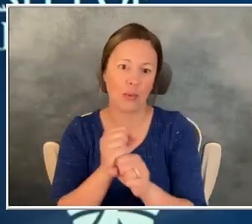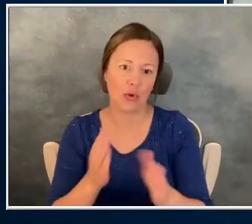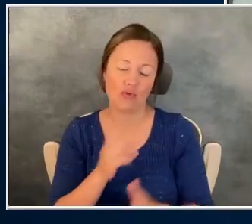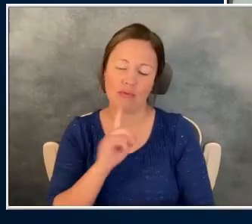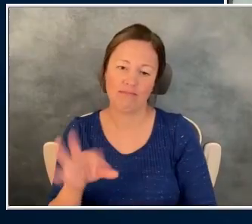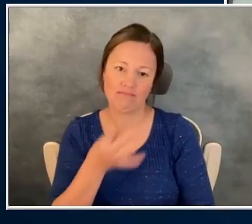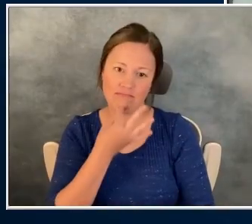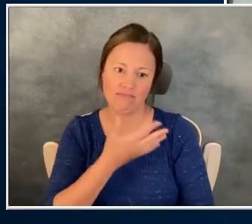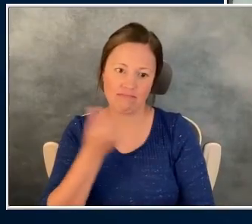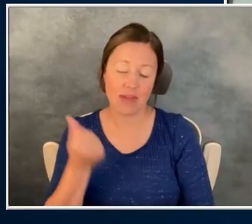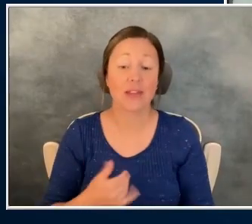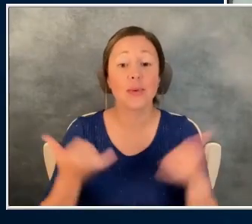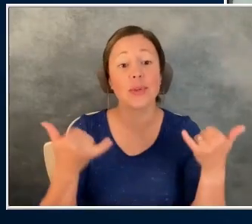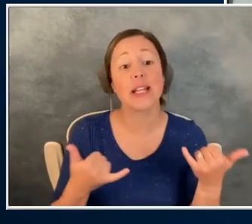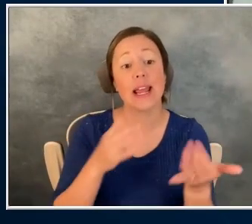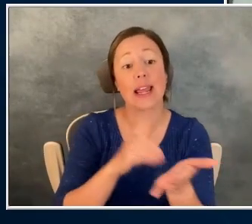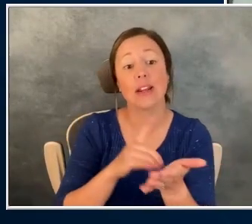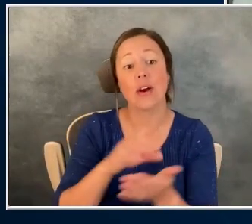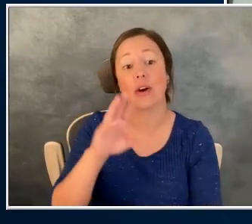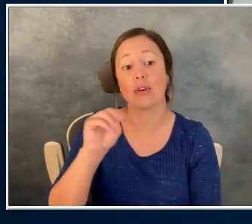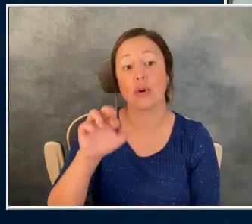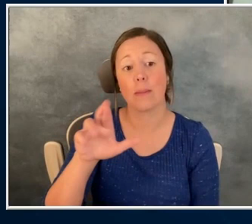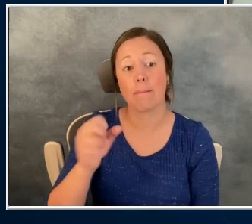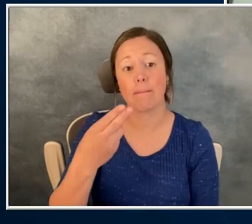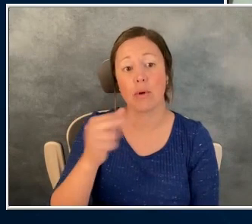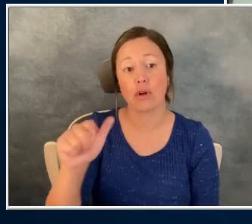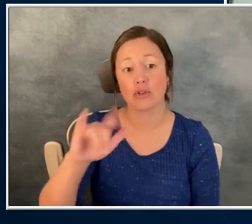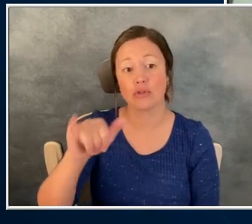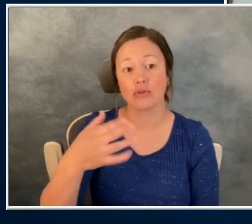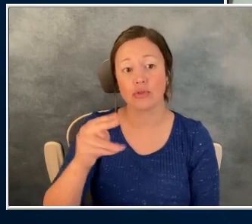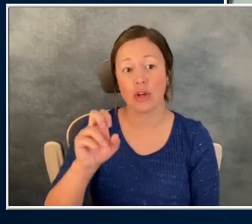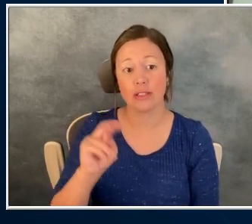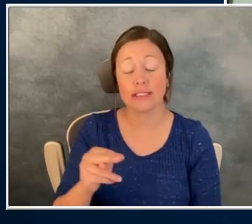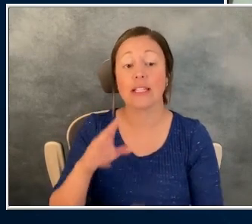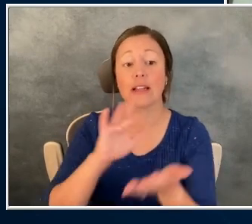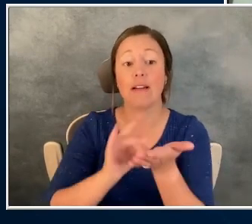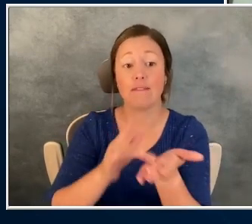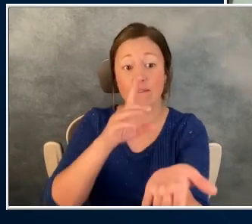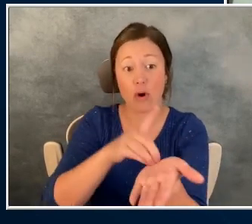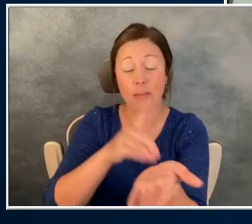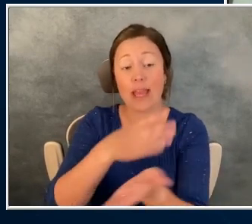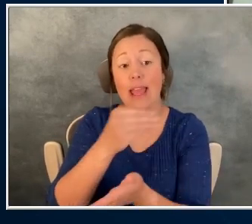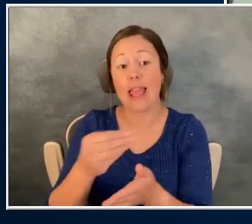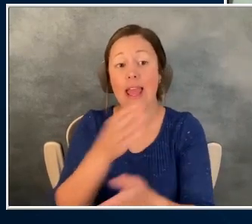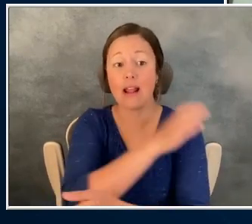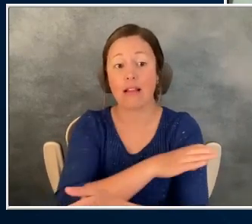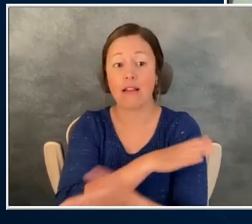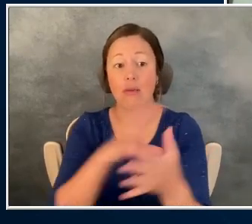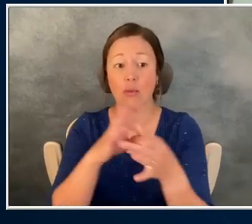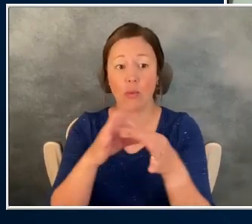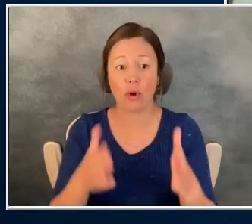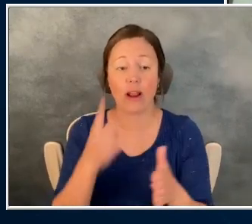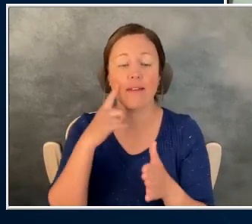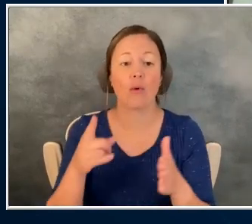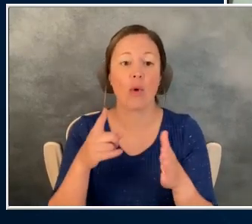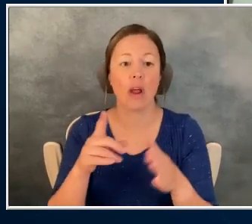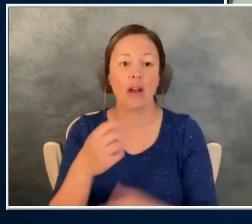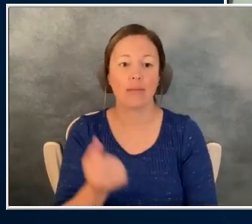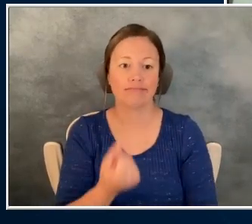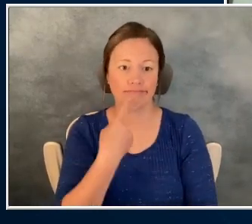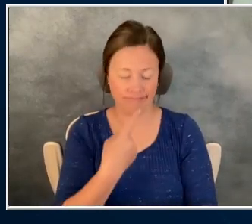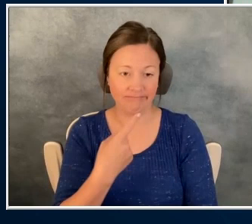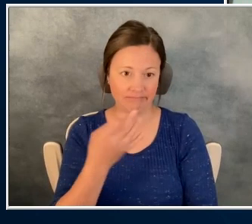today is Dr. Marshall Johnson, a pharmacist and the clinical coordinator of oral chemotherapy and specialty pharmacy